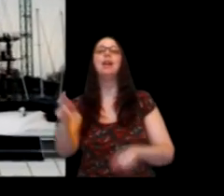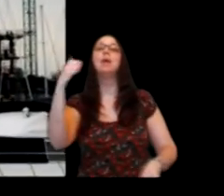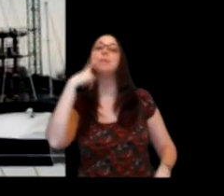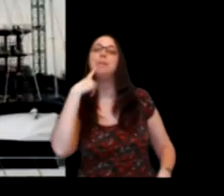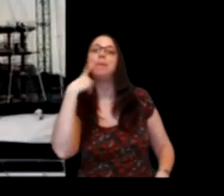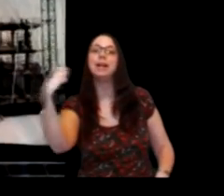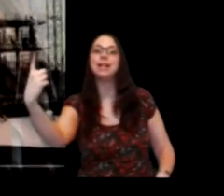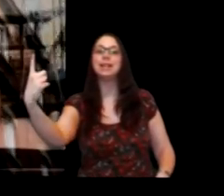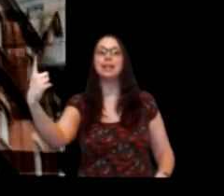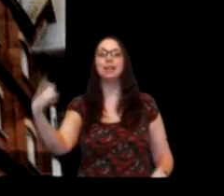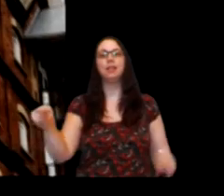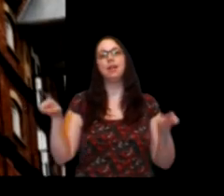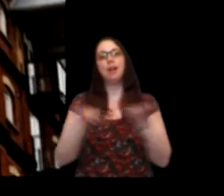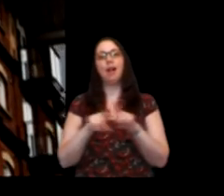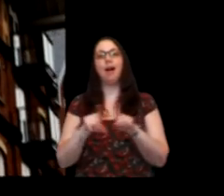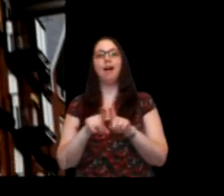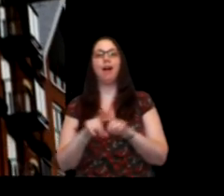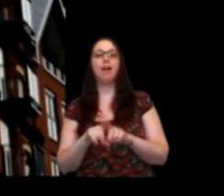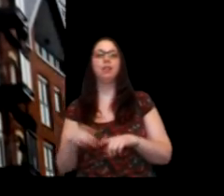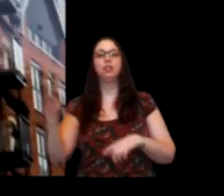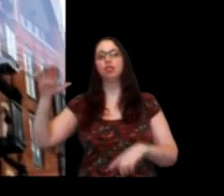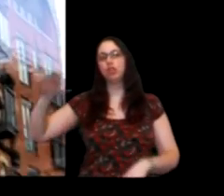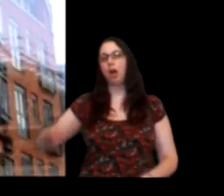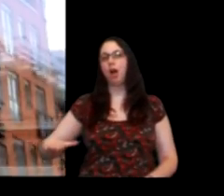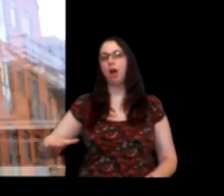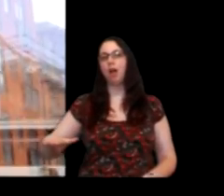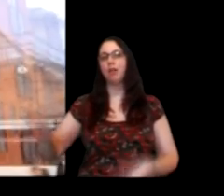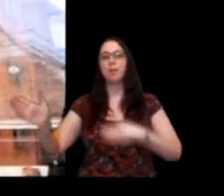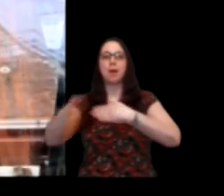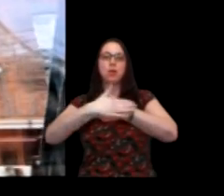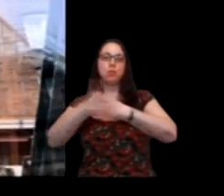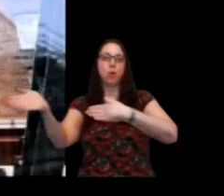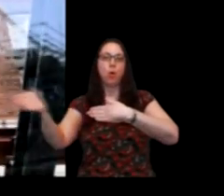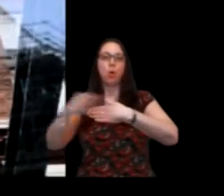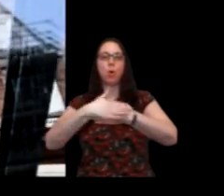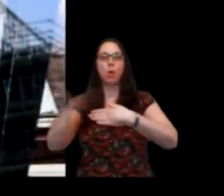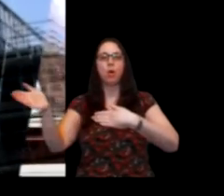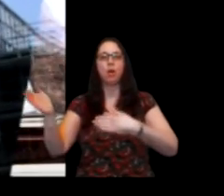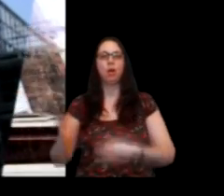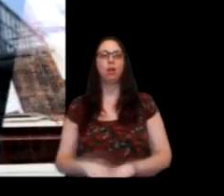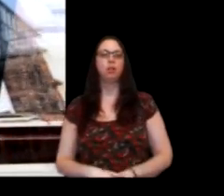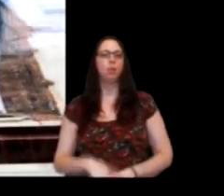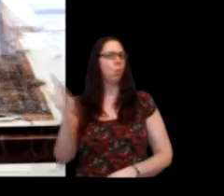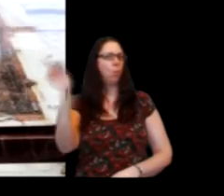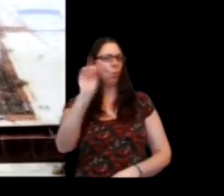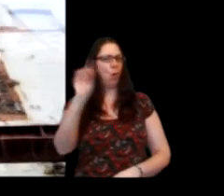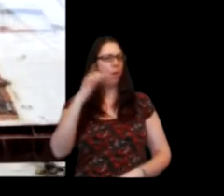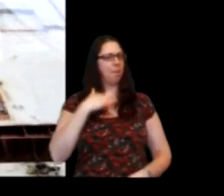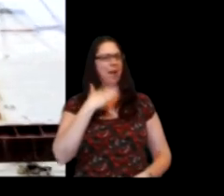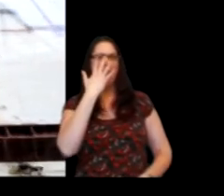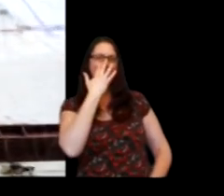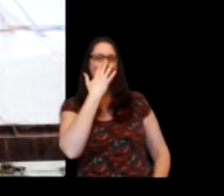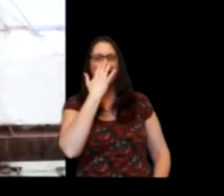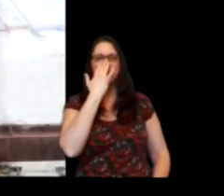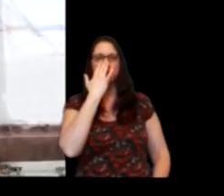felicity, amore, the window is speaking by a door, I watch, I see it, the reality that is me,